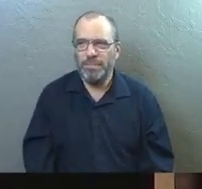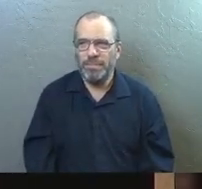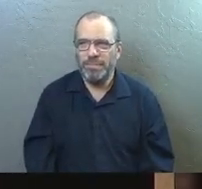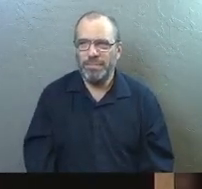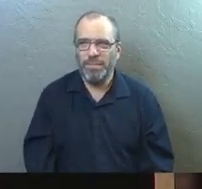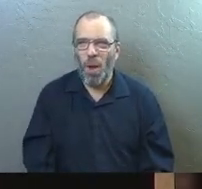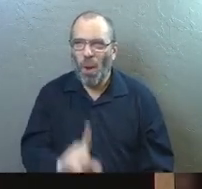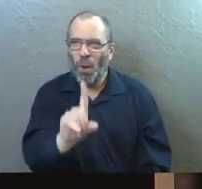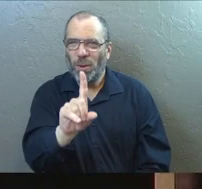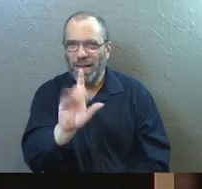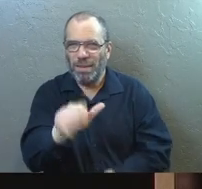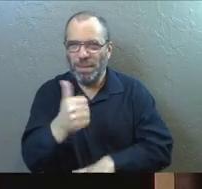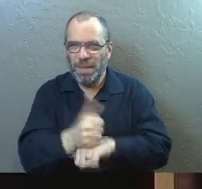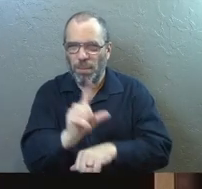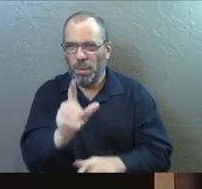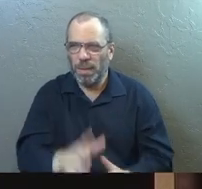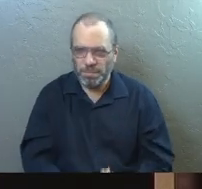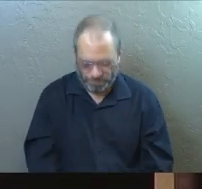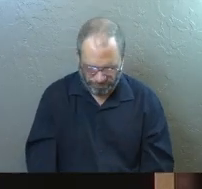It takes just a second.